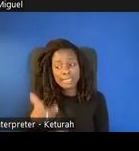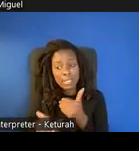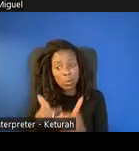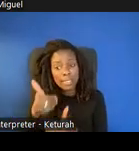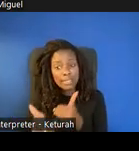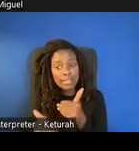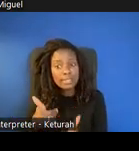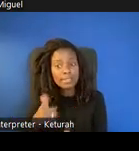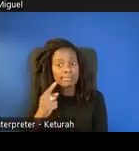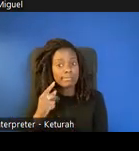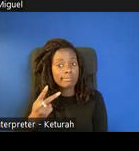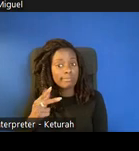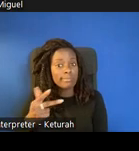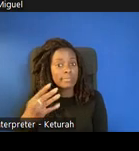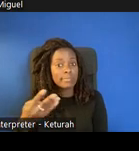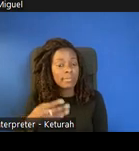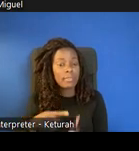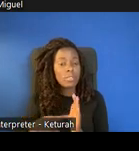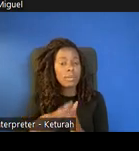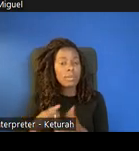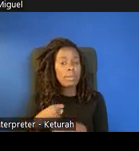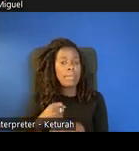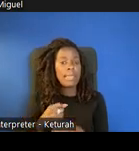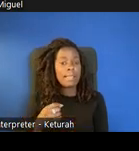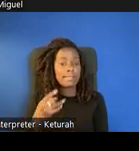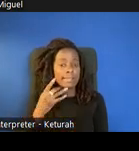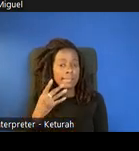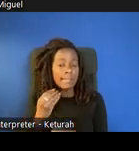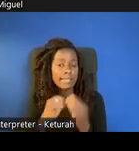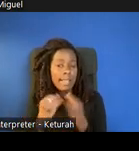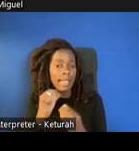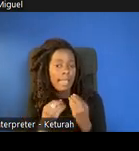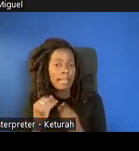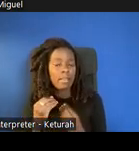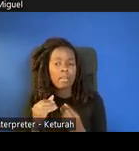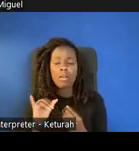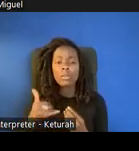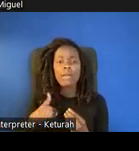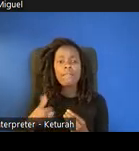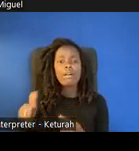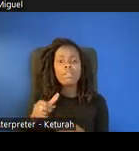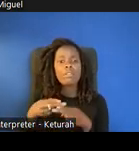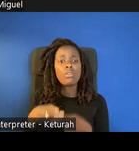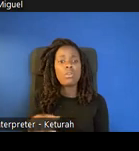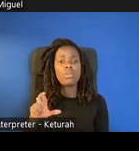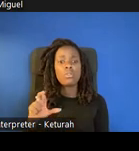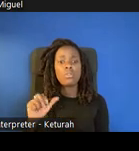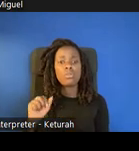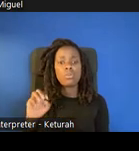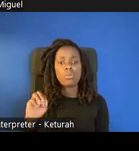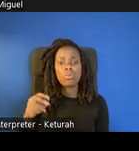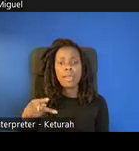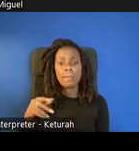snack. Go ahead and move ahead one. And we also have one called ramp it up. That reminds you of what Tony did with her